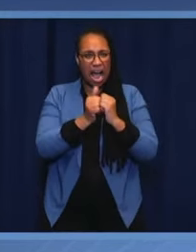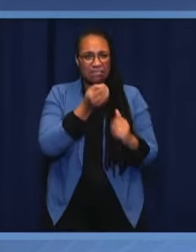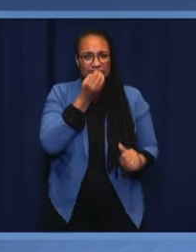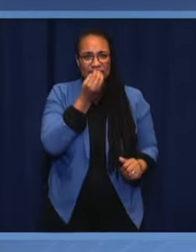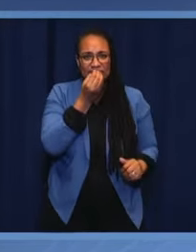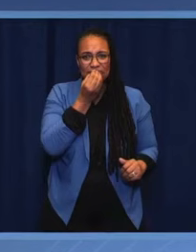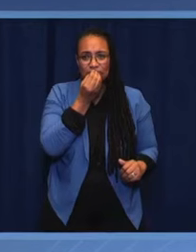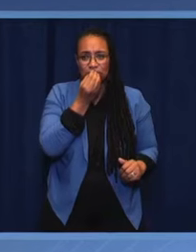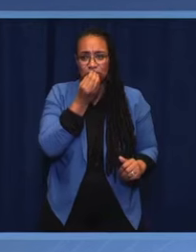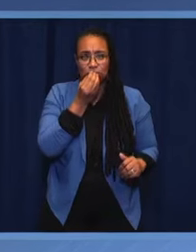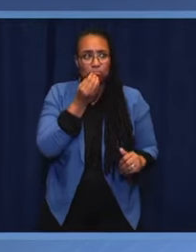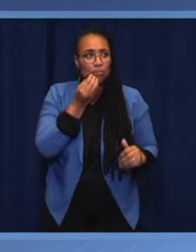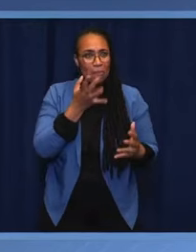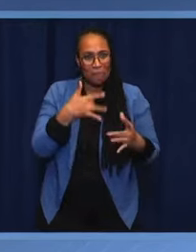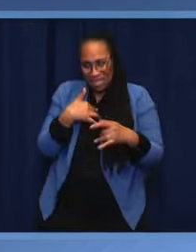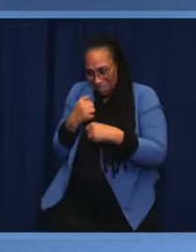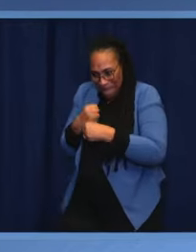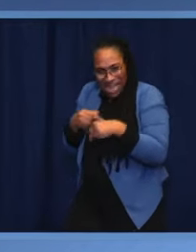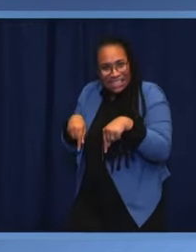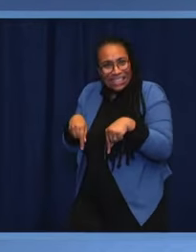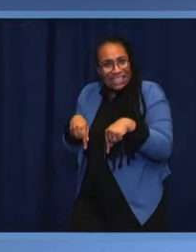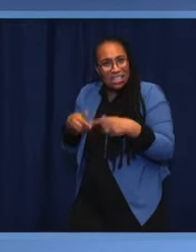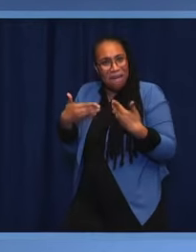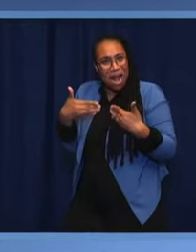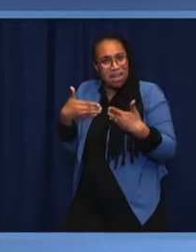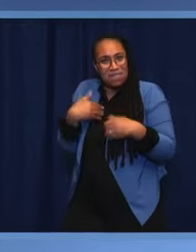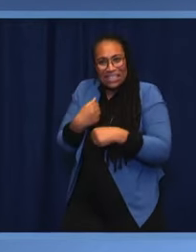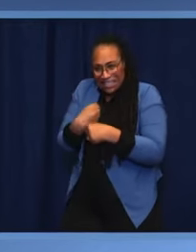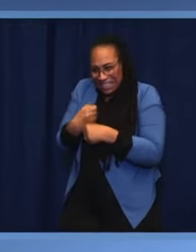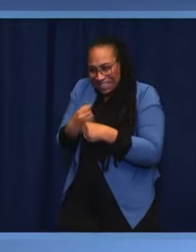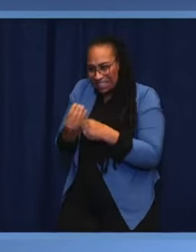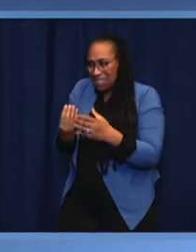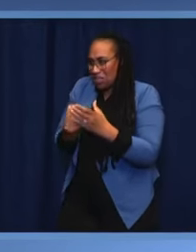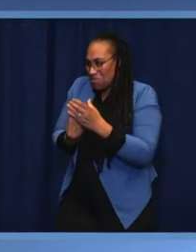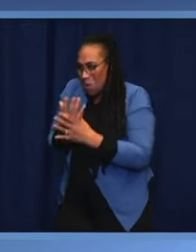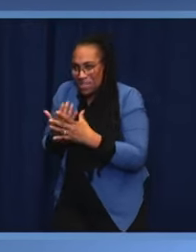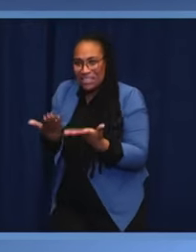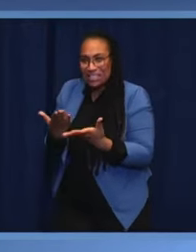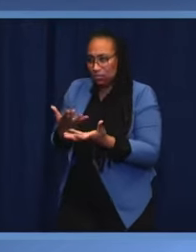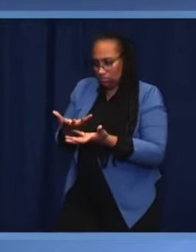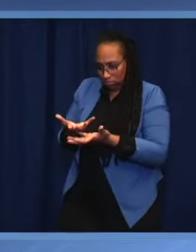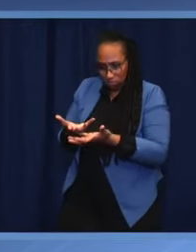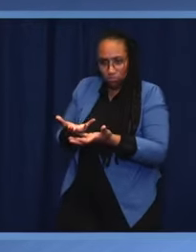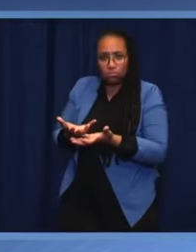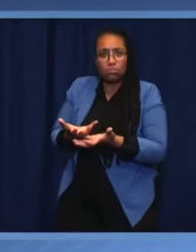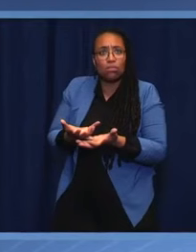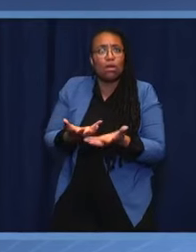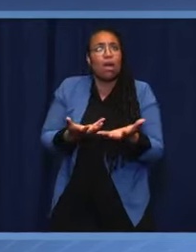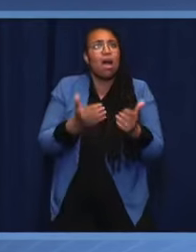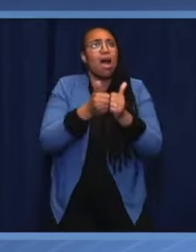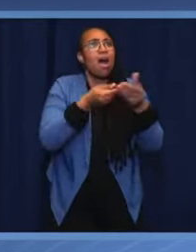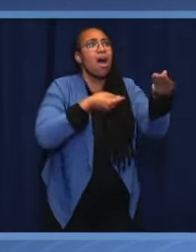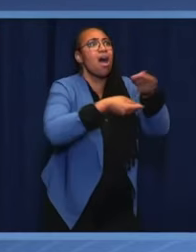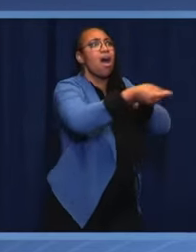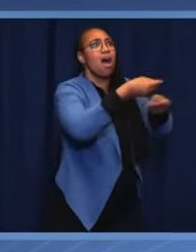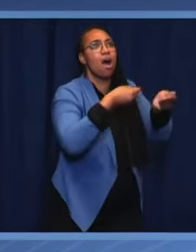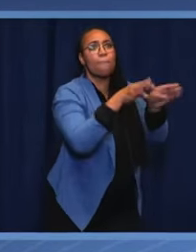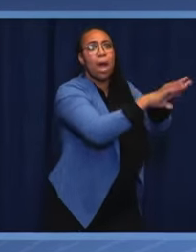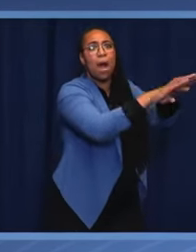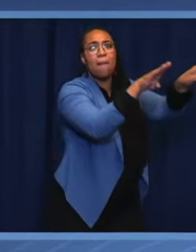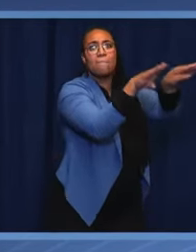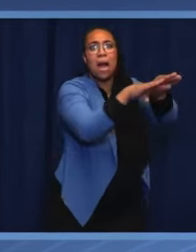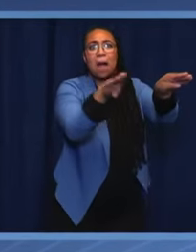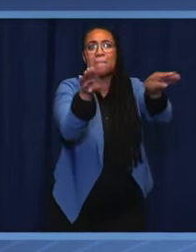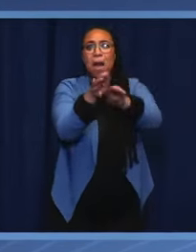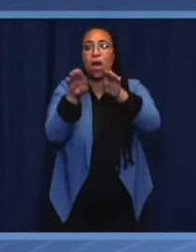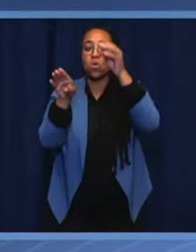In this sense, trade relationships, bilateral and